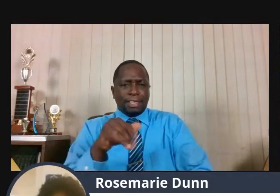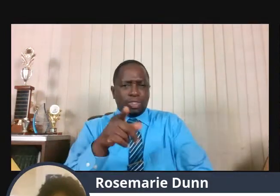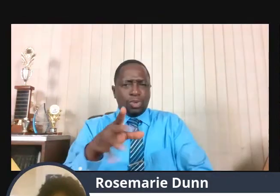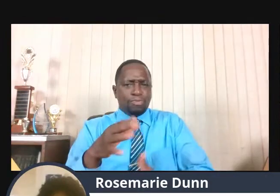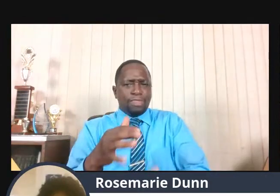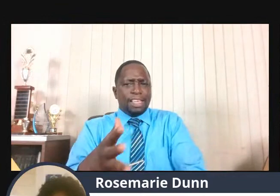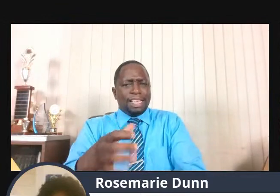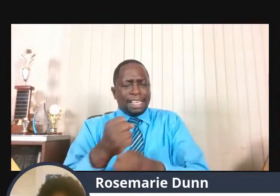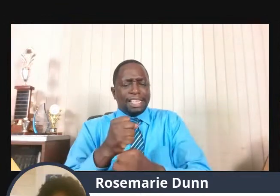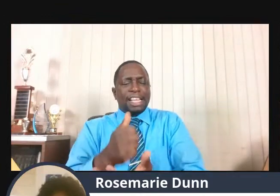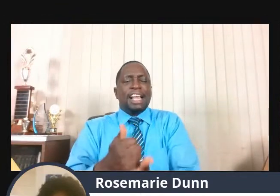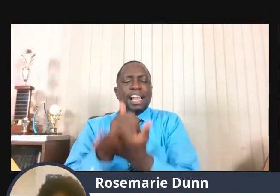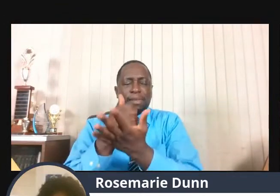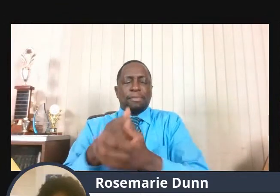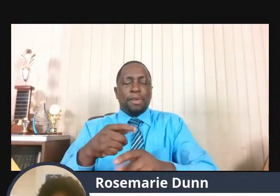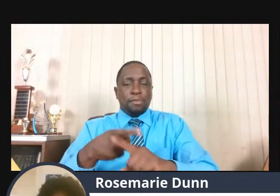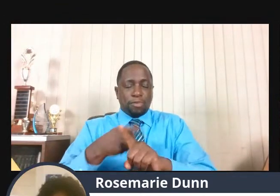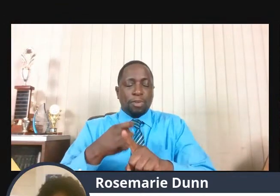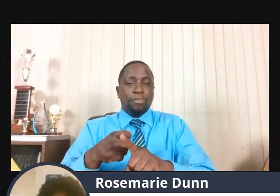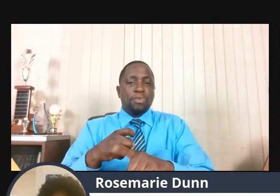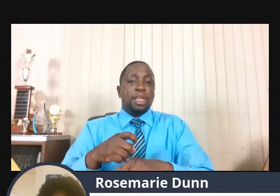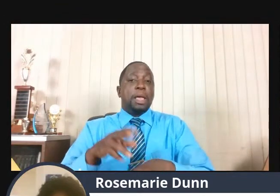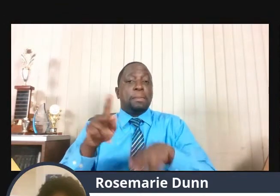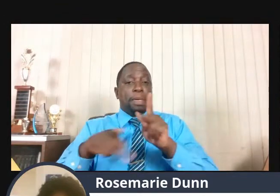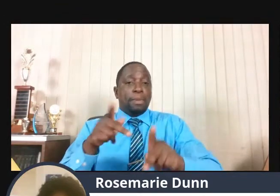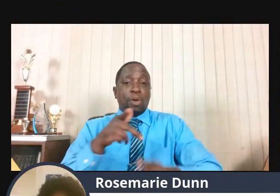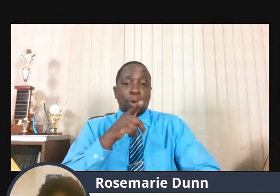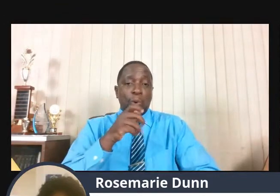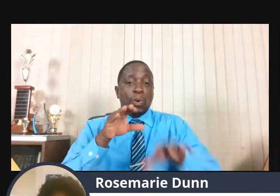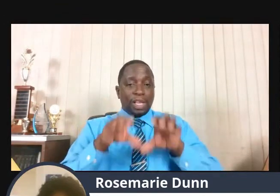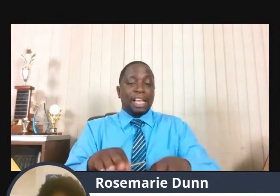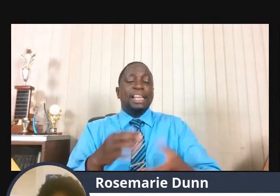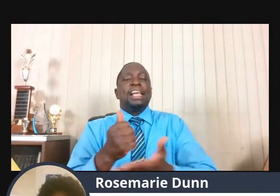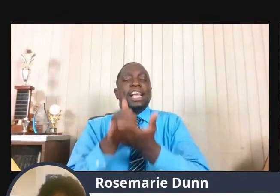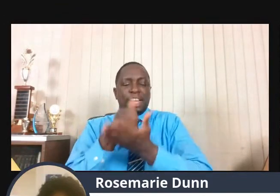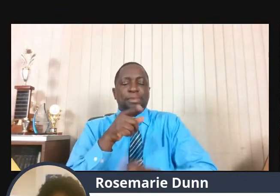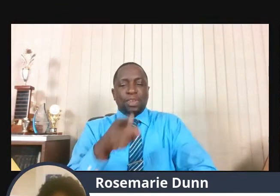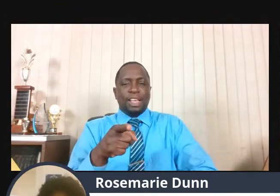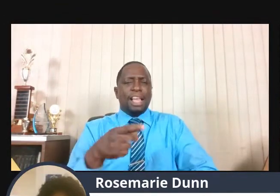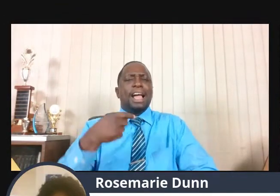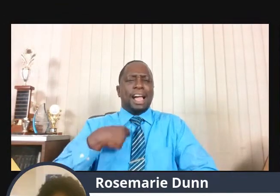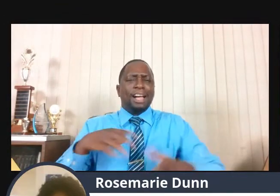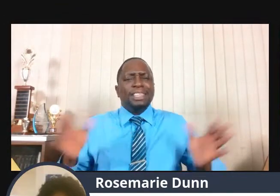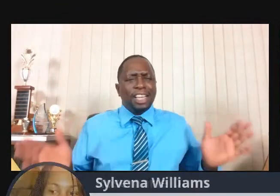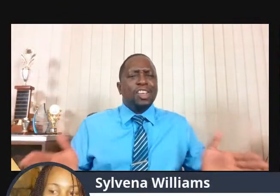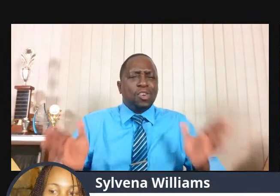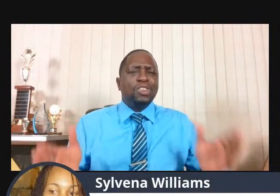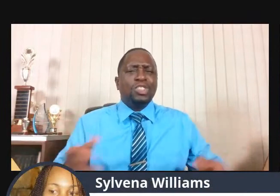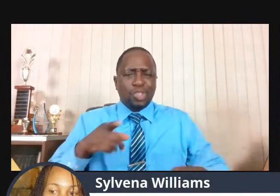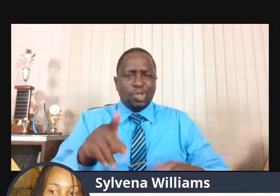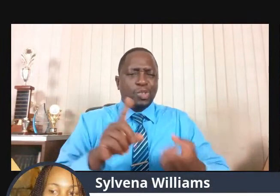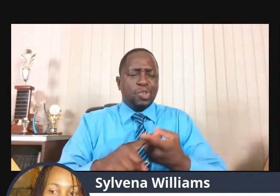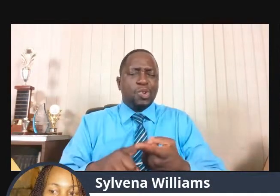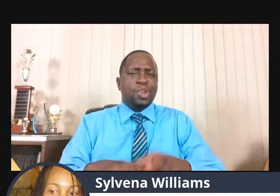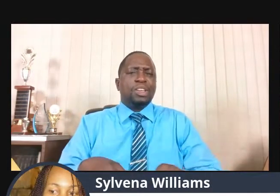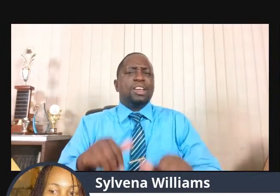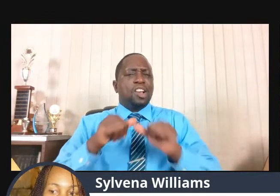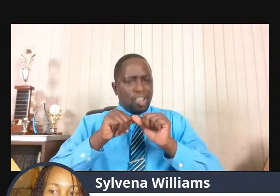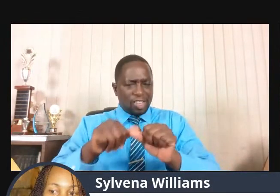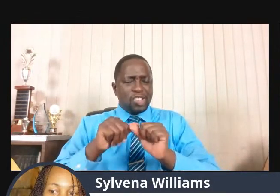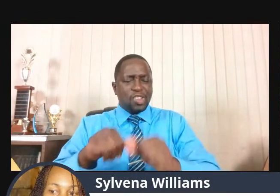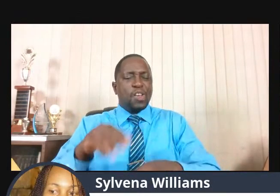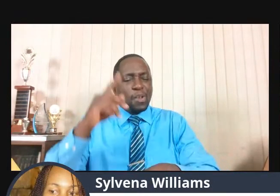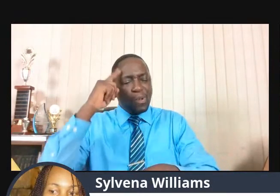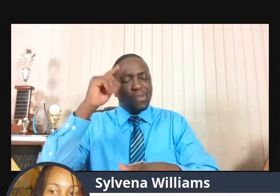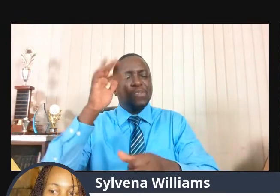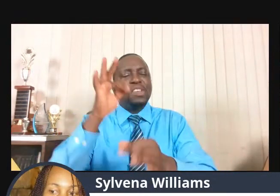those in society who can help you, I would encourage you to hold on to Jesus. He is